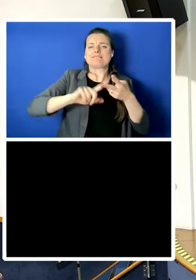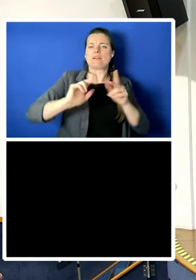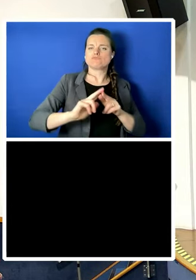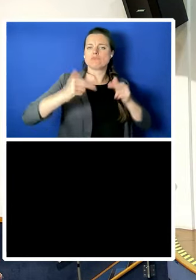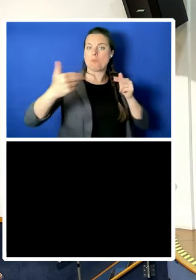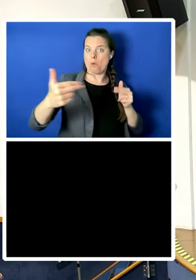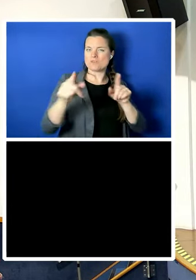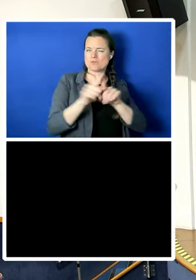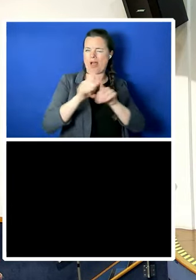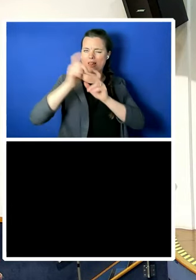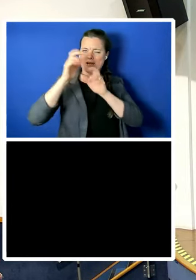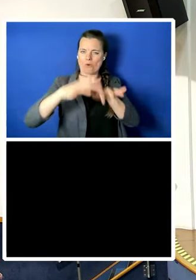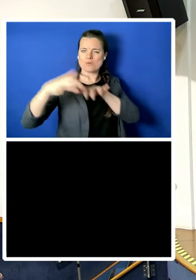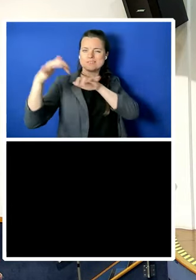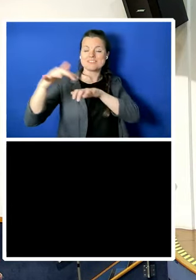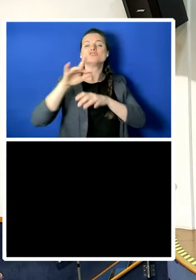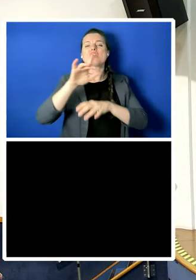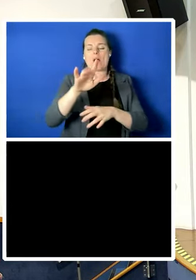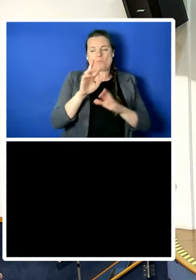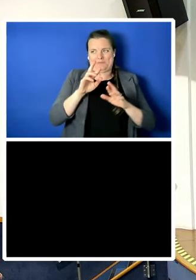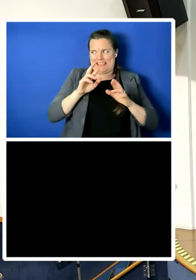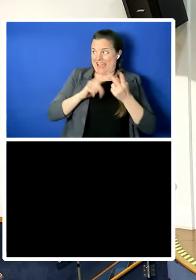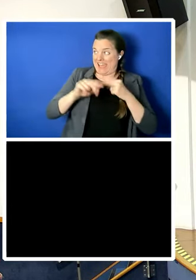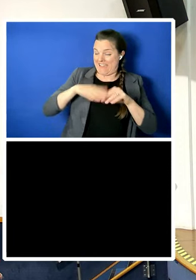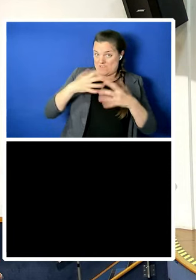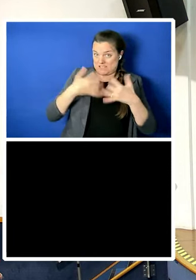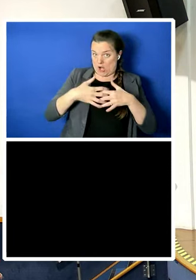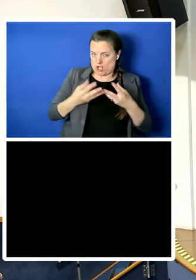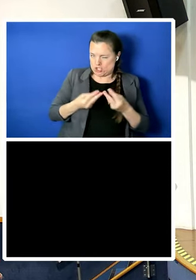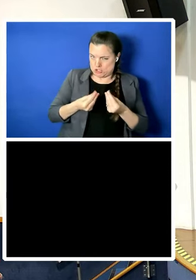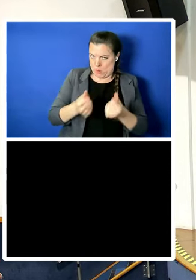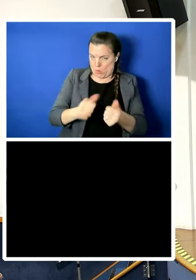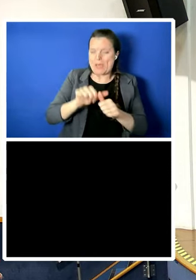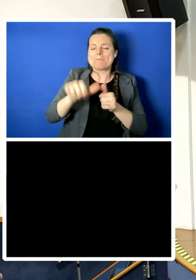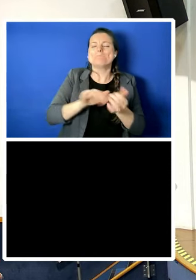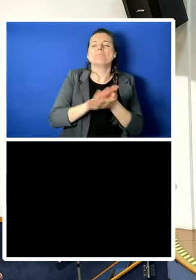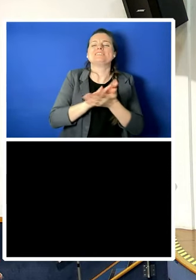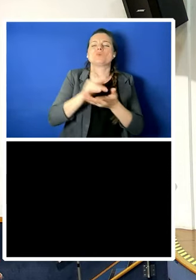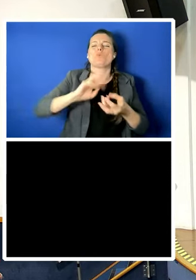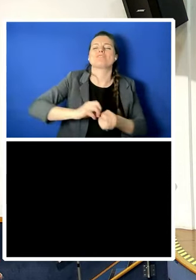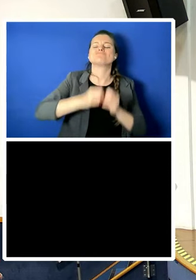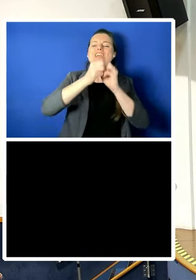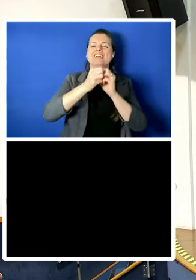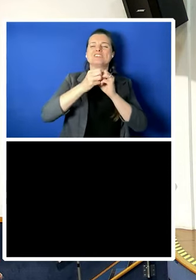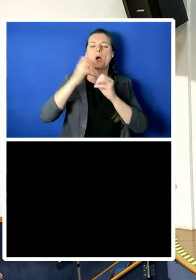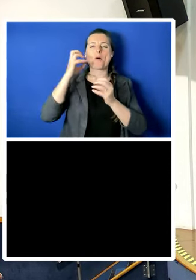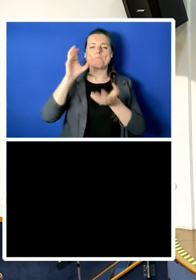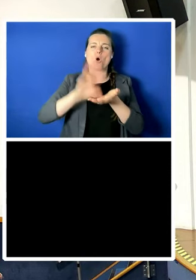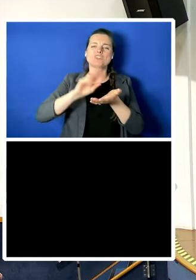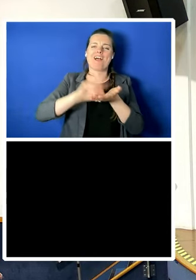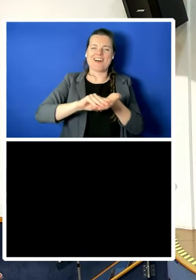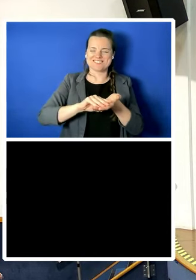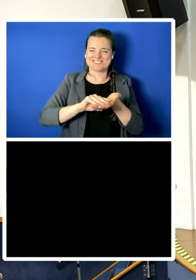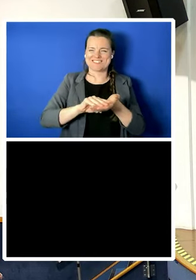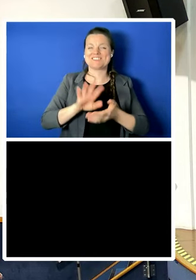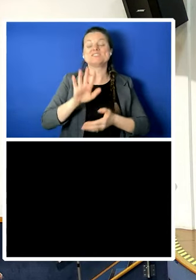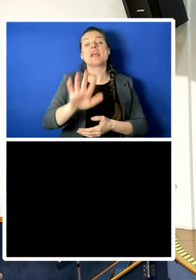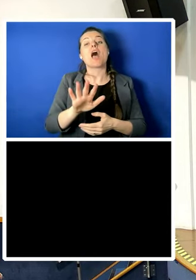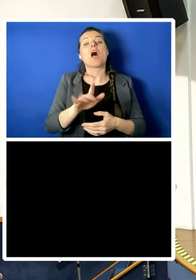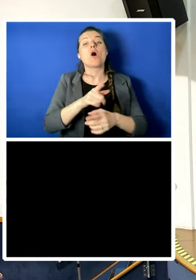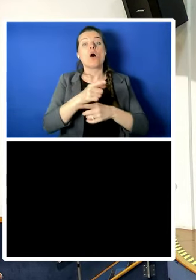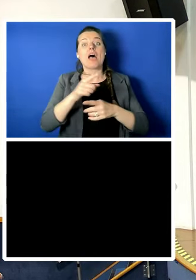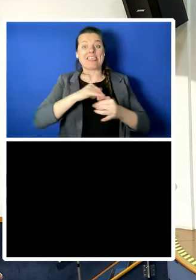to technical difficulties. And as usual, there's going to be a chance for all of you to ask your questions, put questions to our speakers,